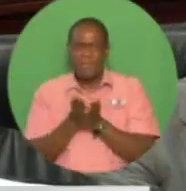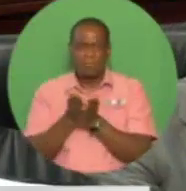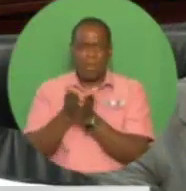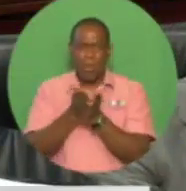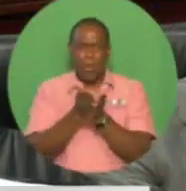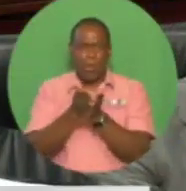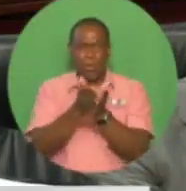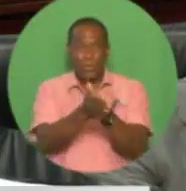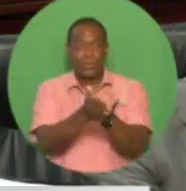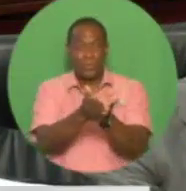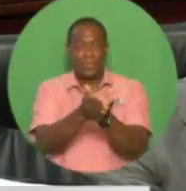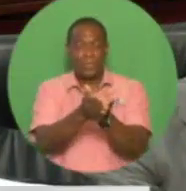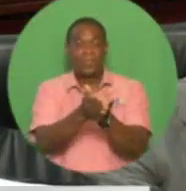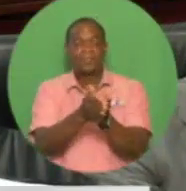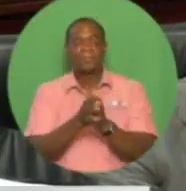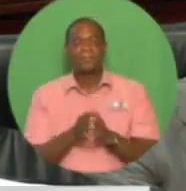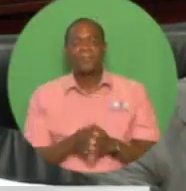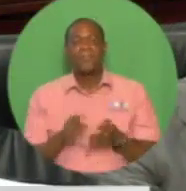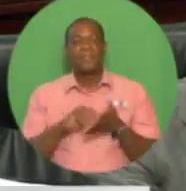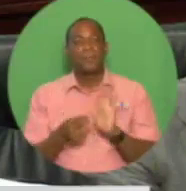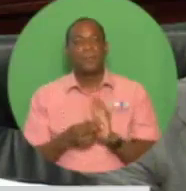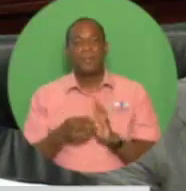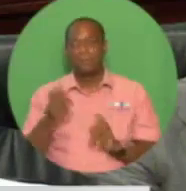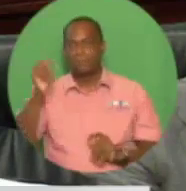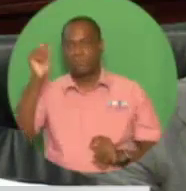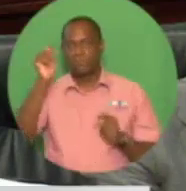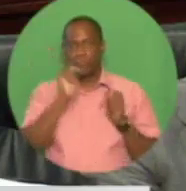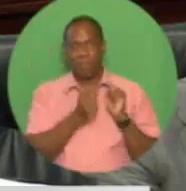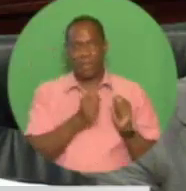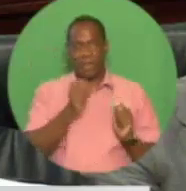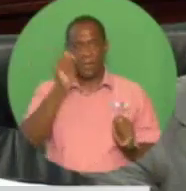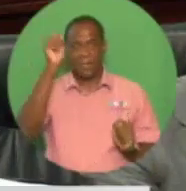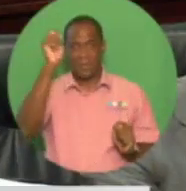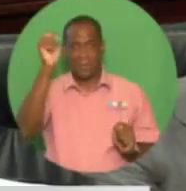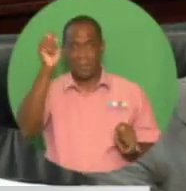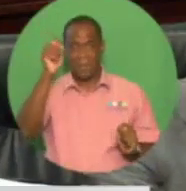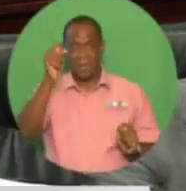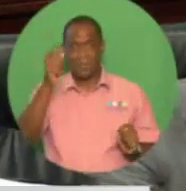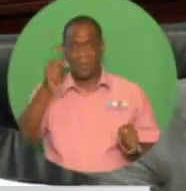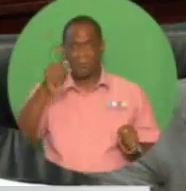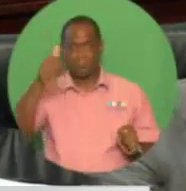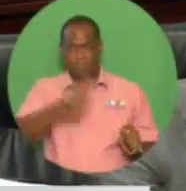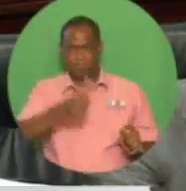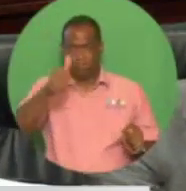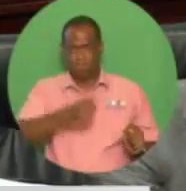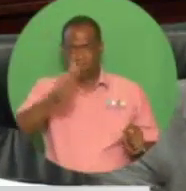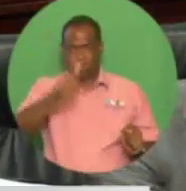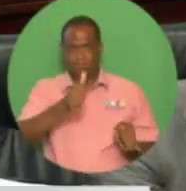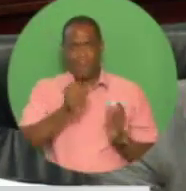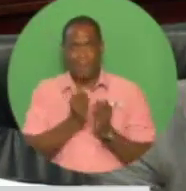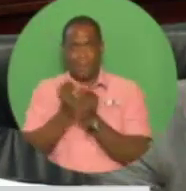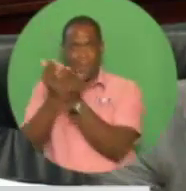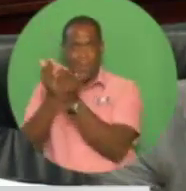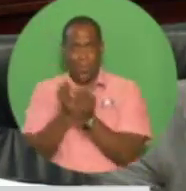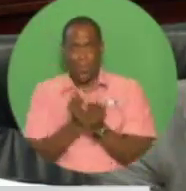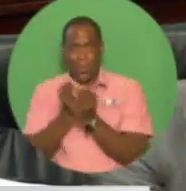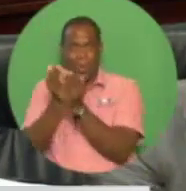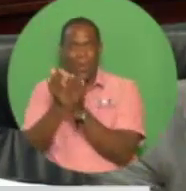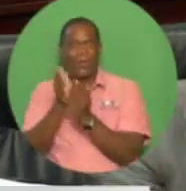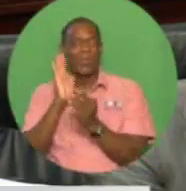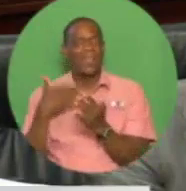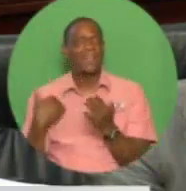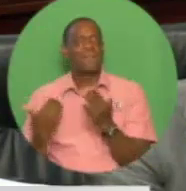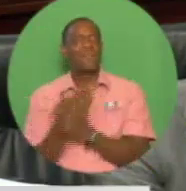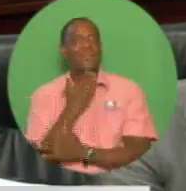Revitalization of the Trinidad and Tobago Seabridge with a return to reliability and the highest quality is firmly